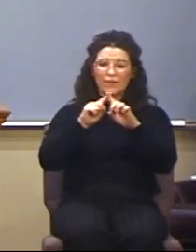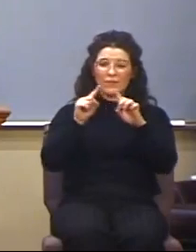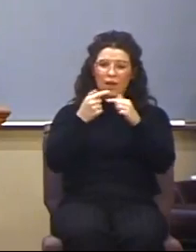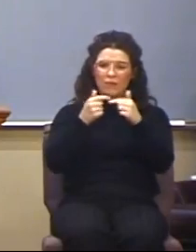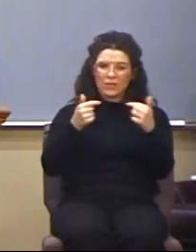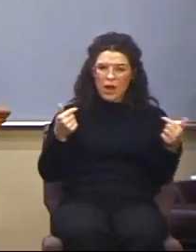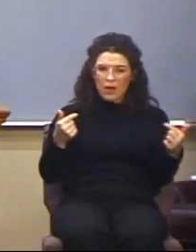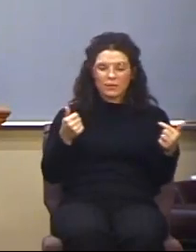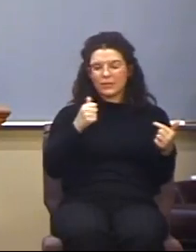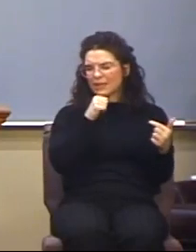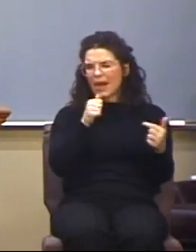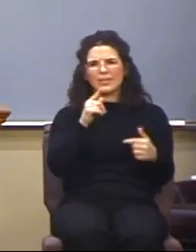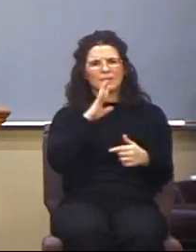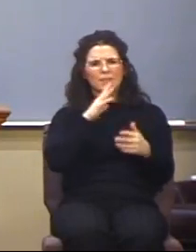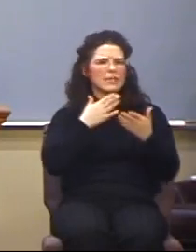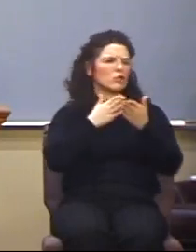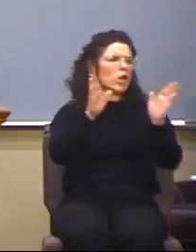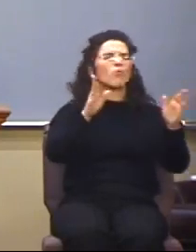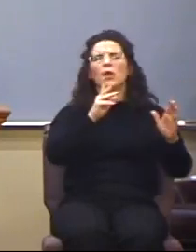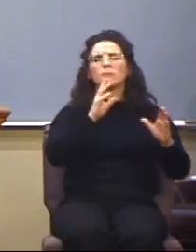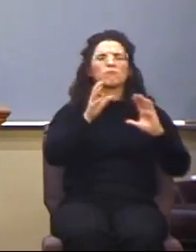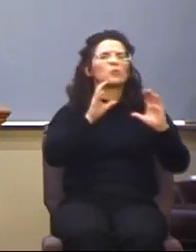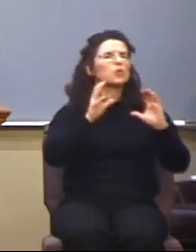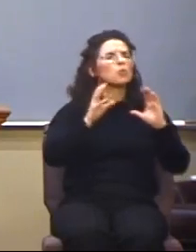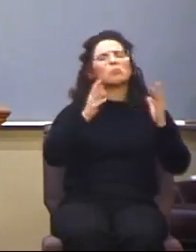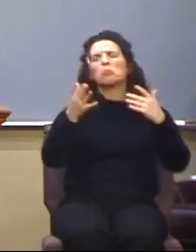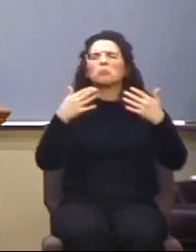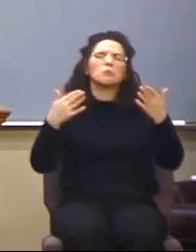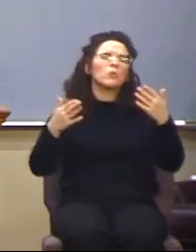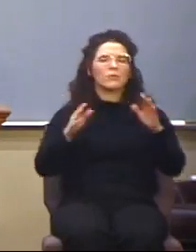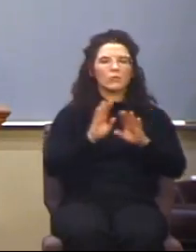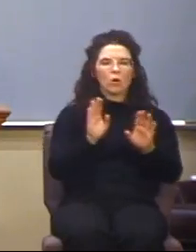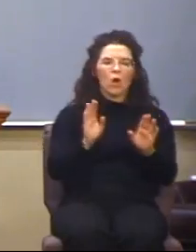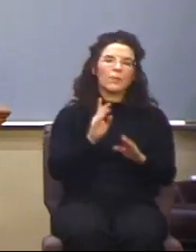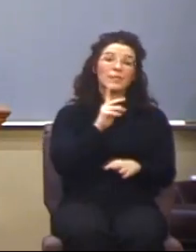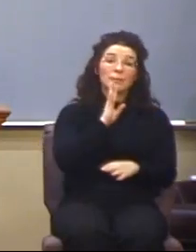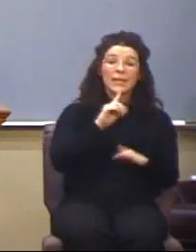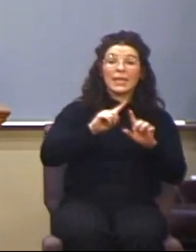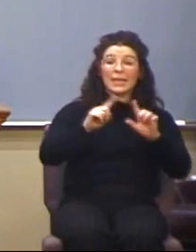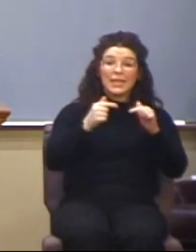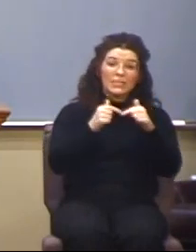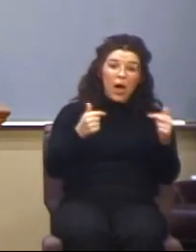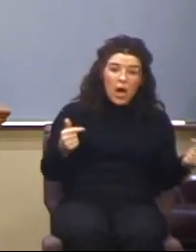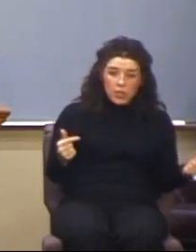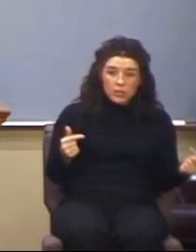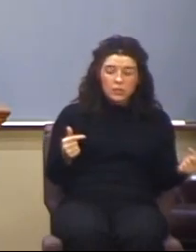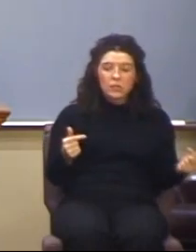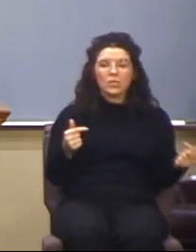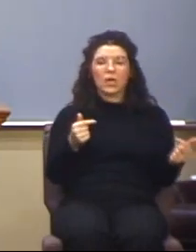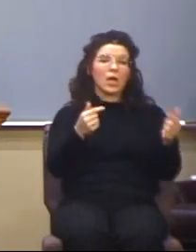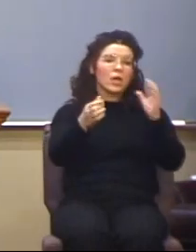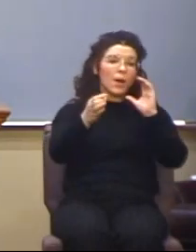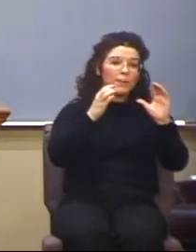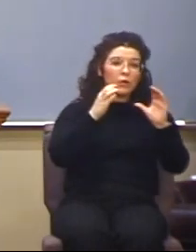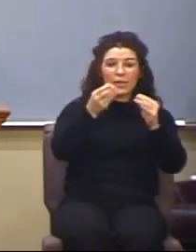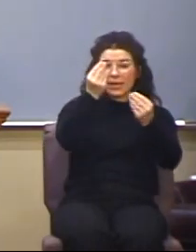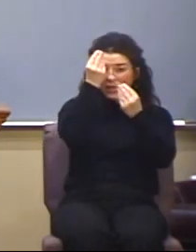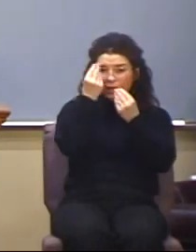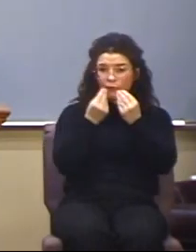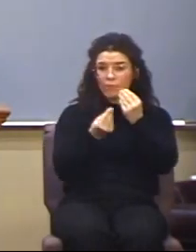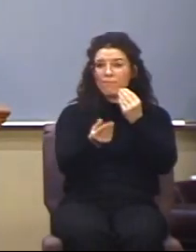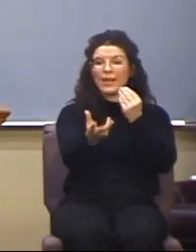specific sense. Someone who speaks in tongues or is communicating information,